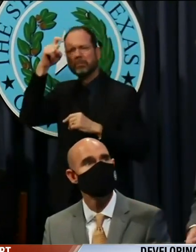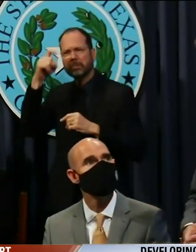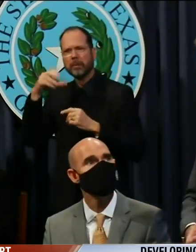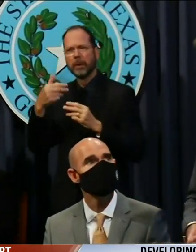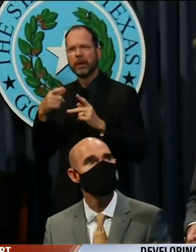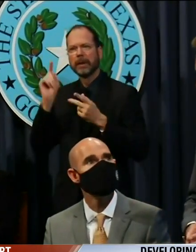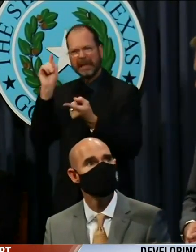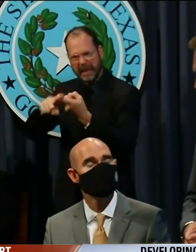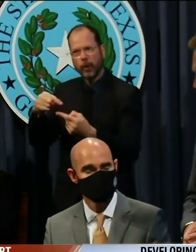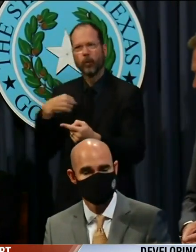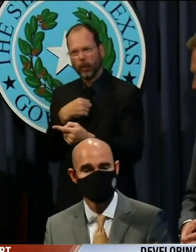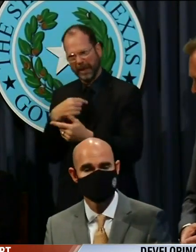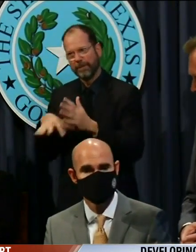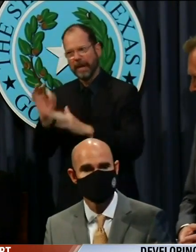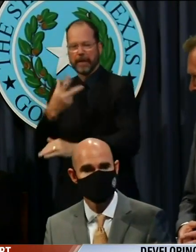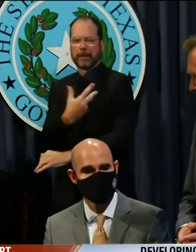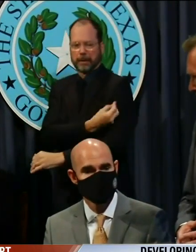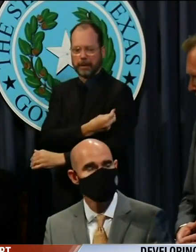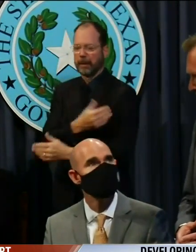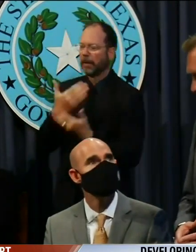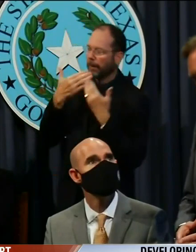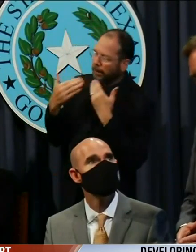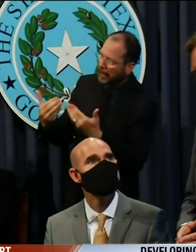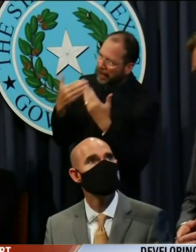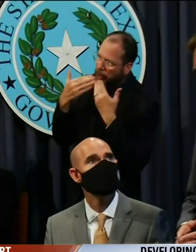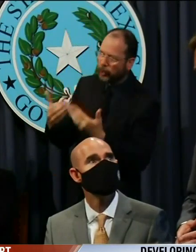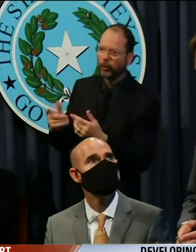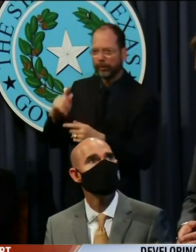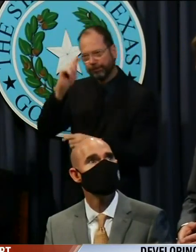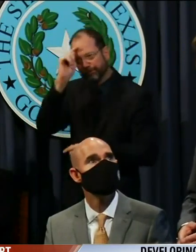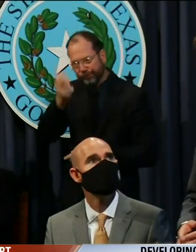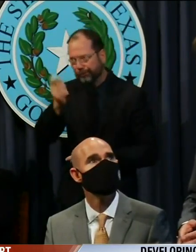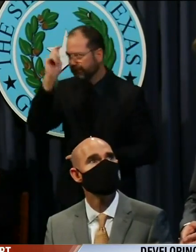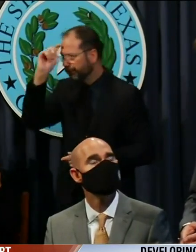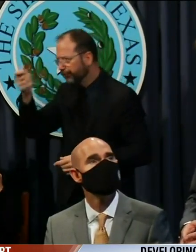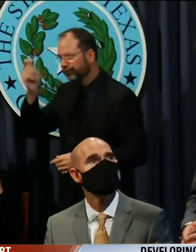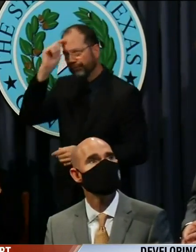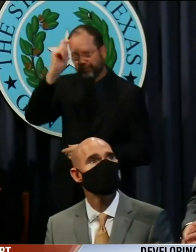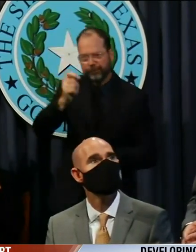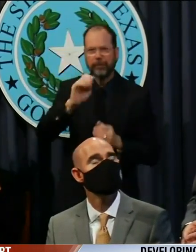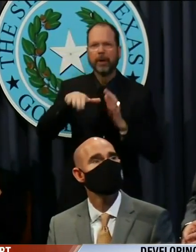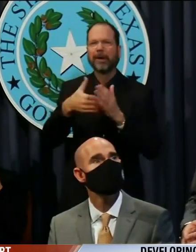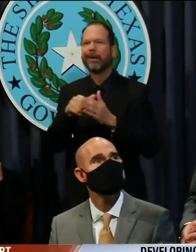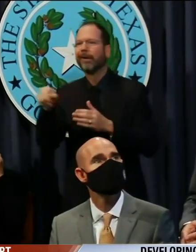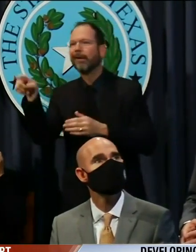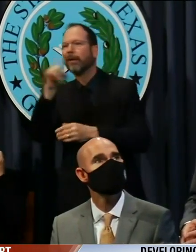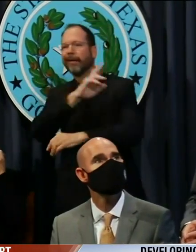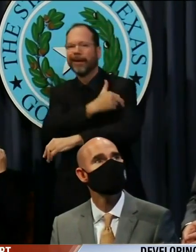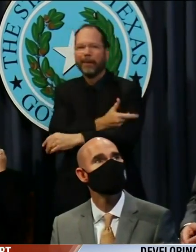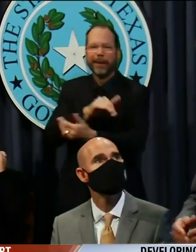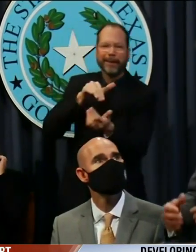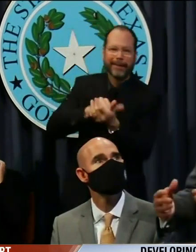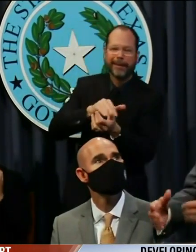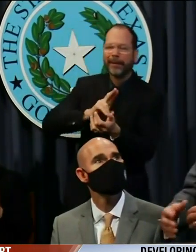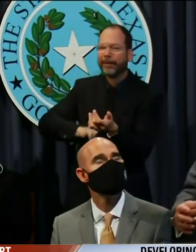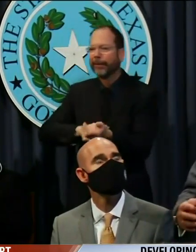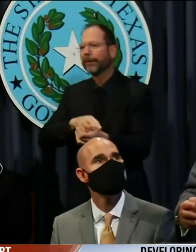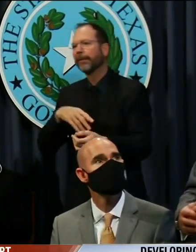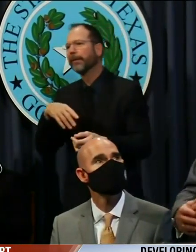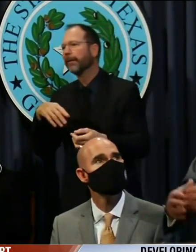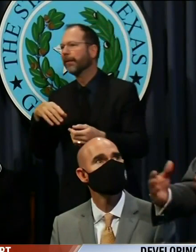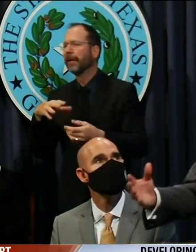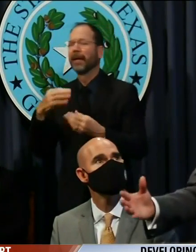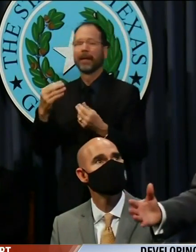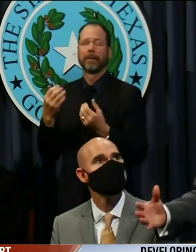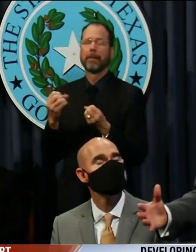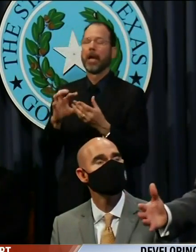agents, and so forth. So thank you for that. And my hat's off to all the healthcare providers out there, doctors, nurses, and